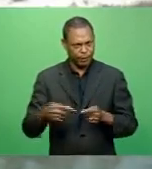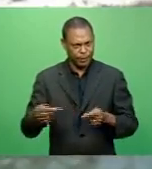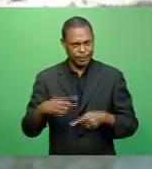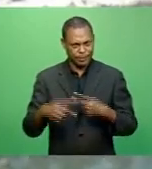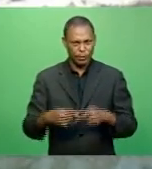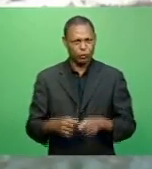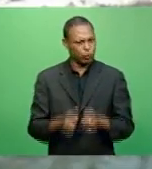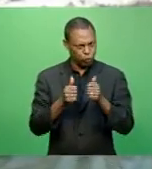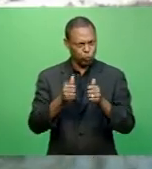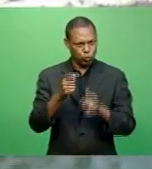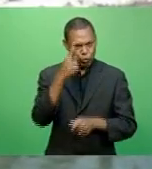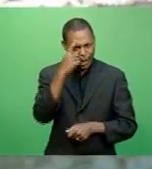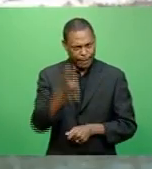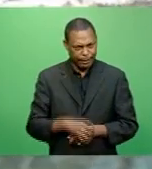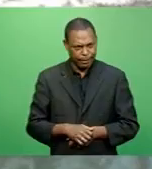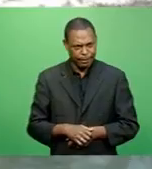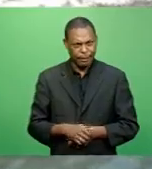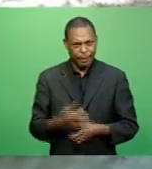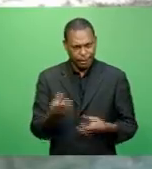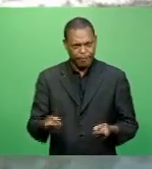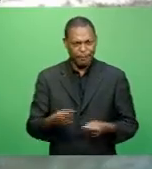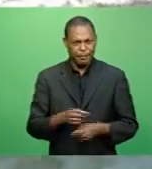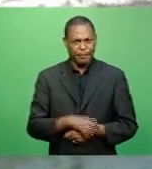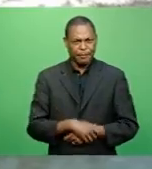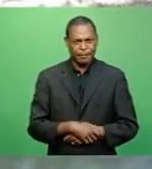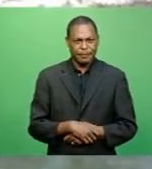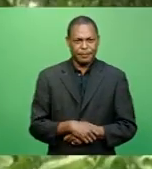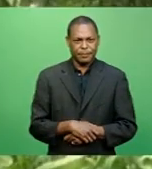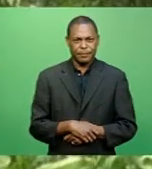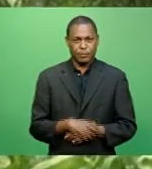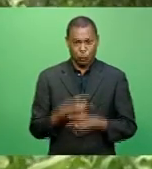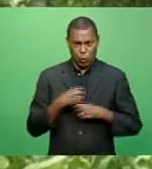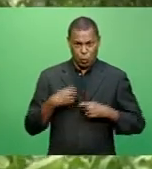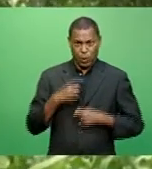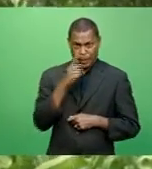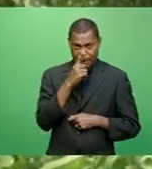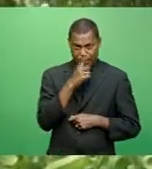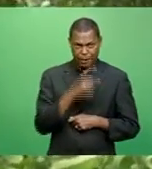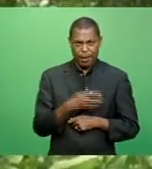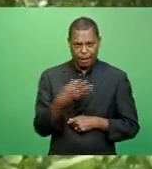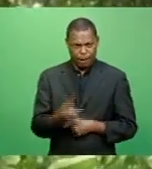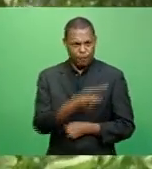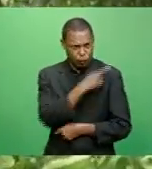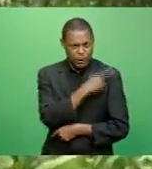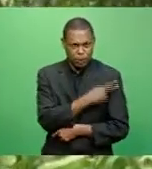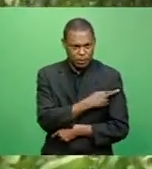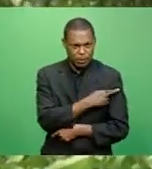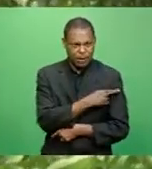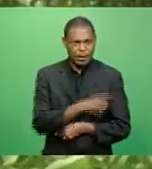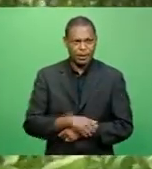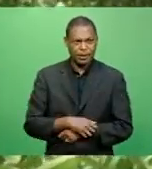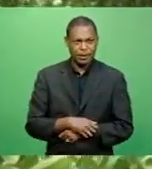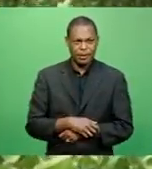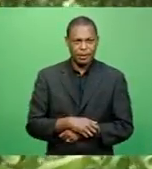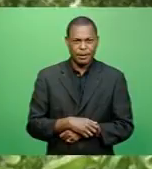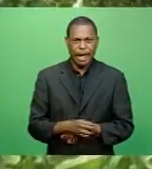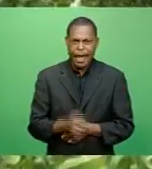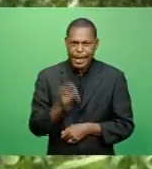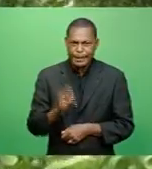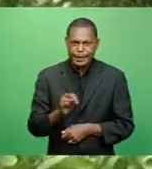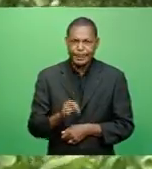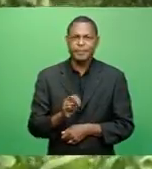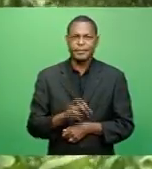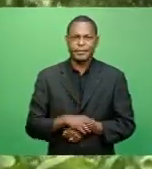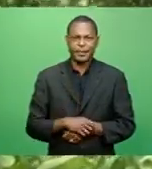to keep the place clean. We as citizens, we have a civil responsibility, and polluting the Nabukkalo